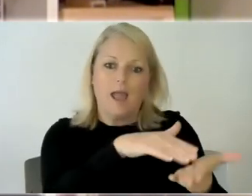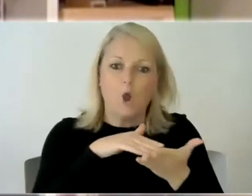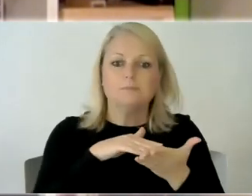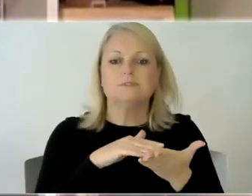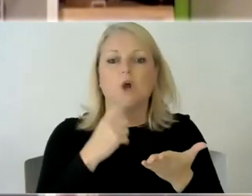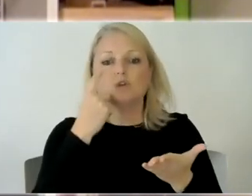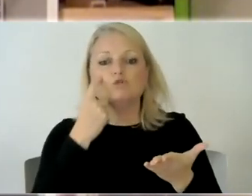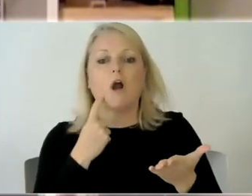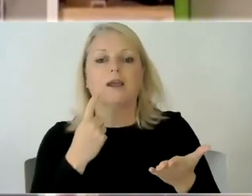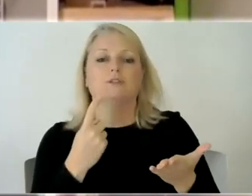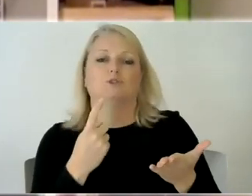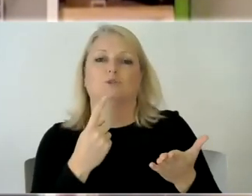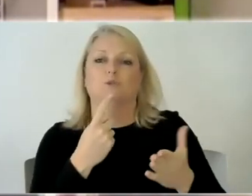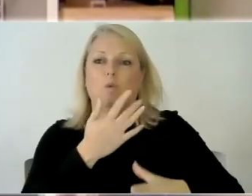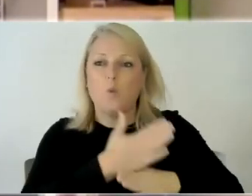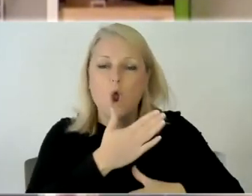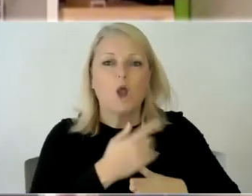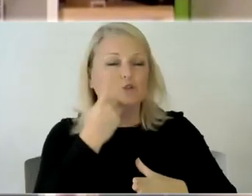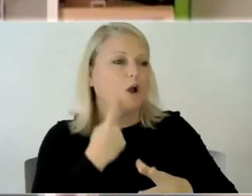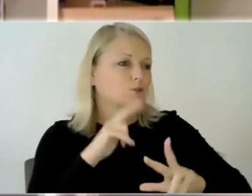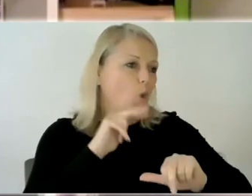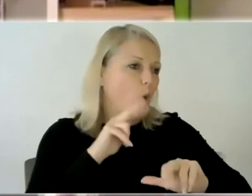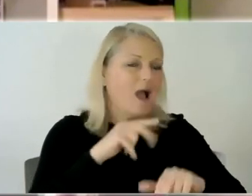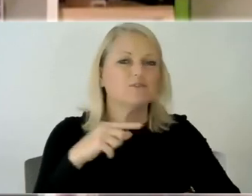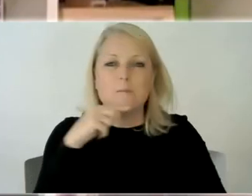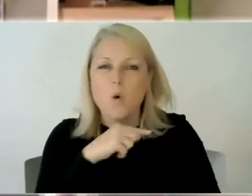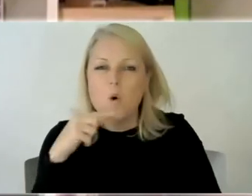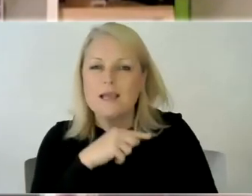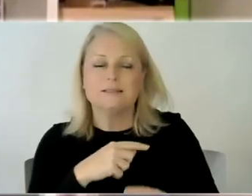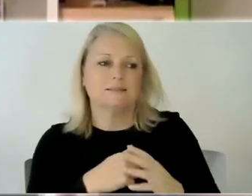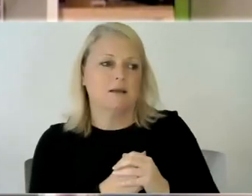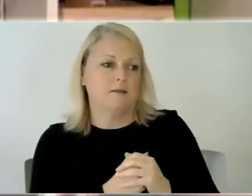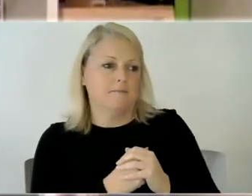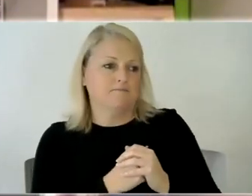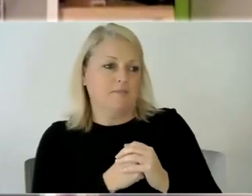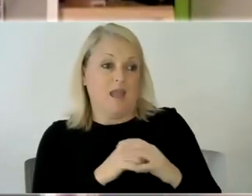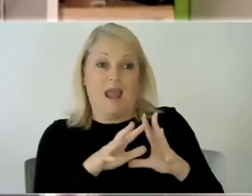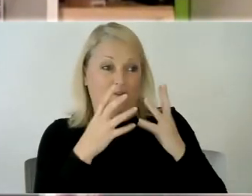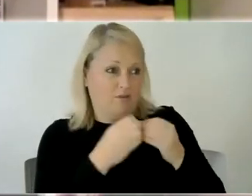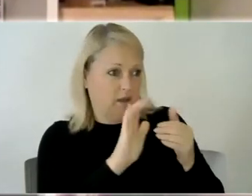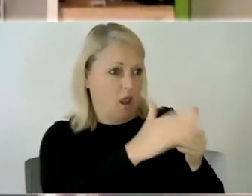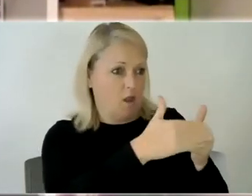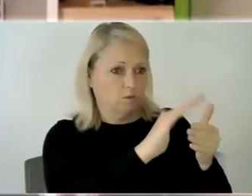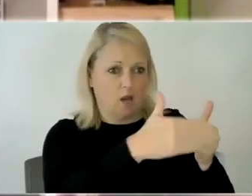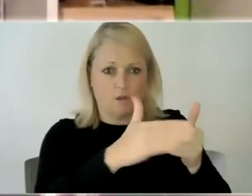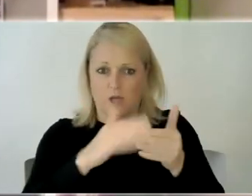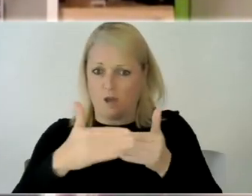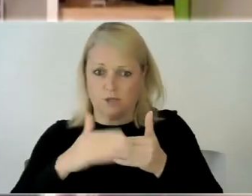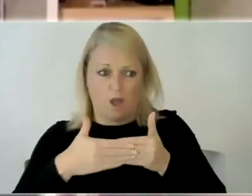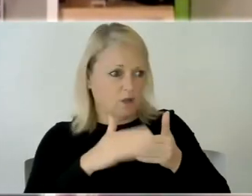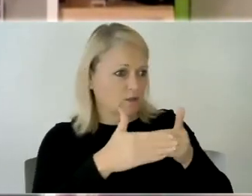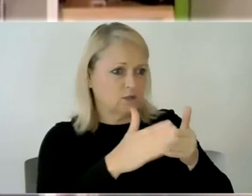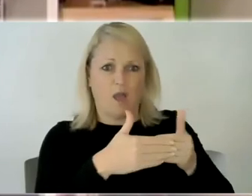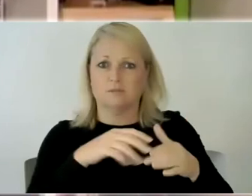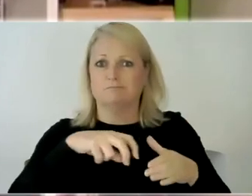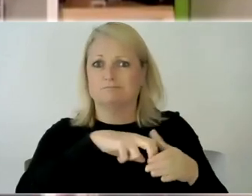to look after the boys and and all with everything closed and you're not allowed to go anywhere you're not allowed to